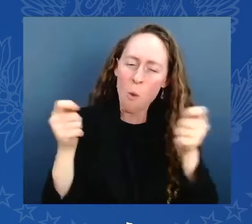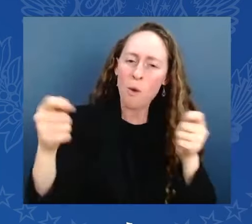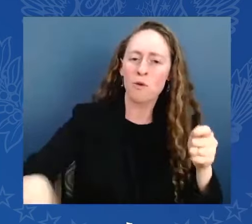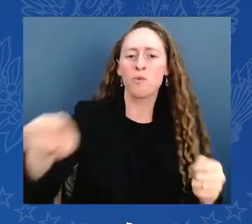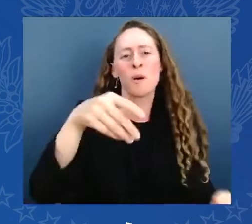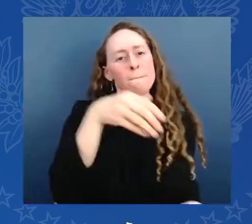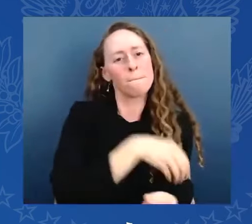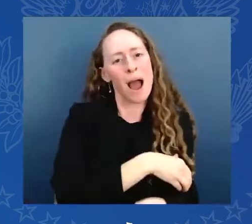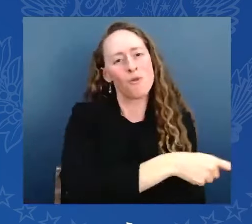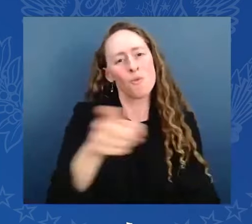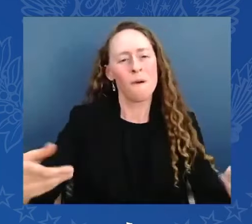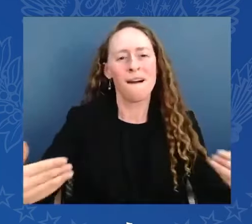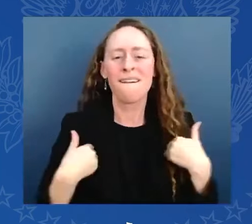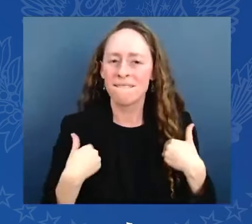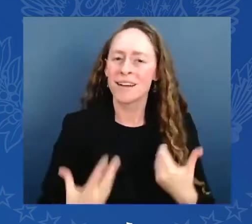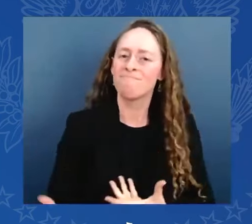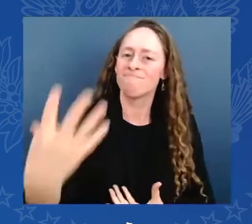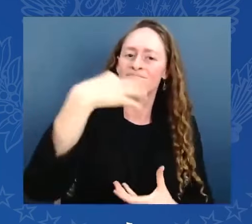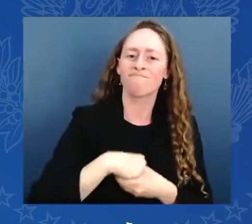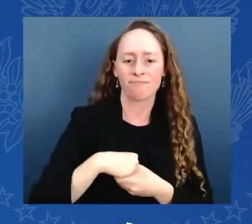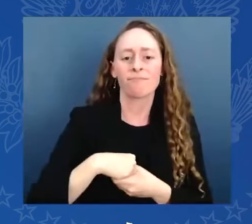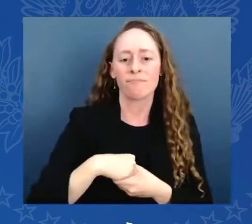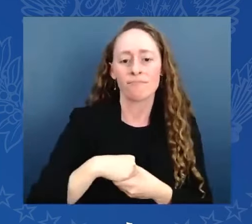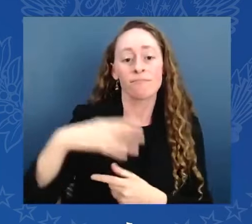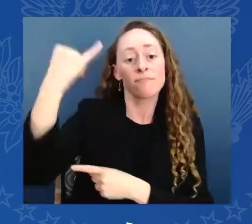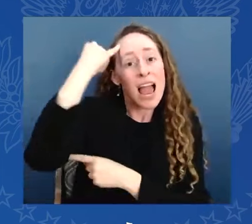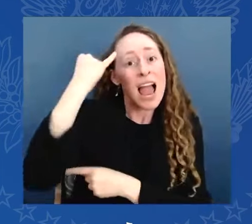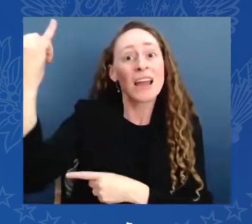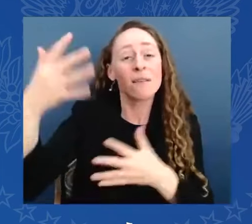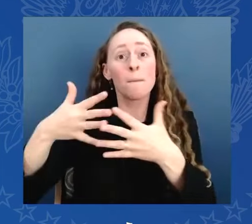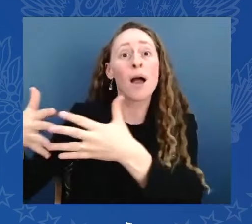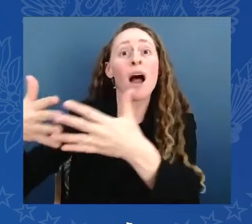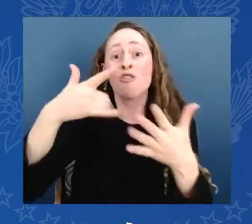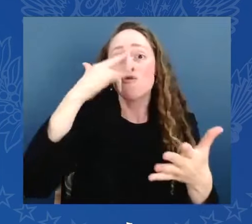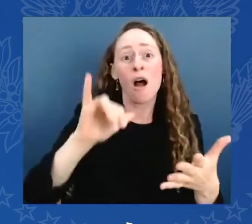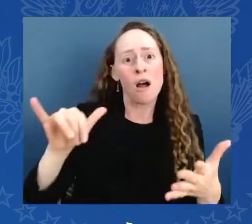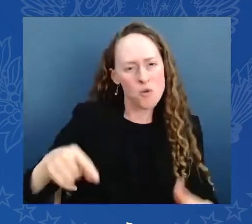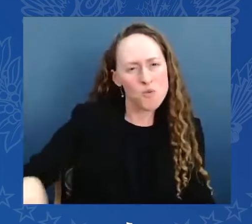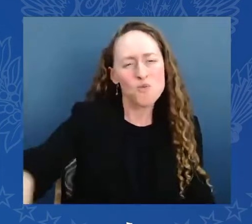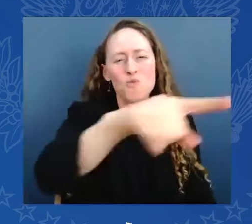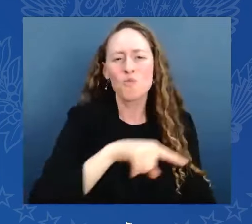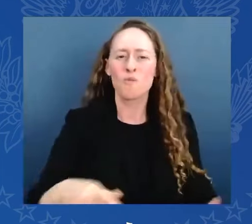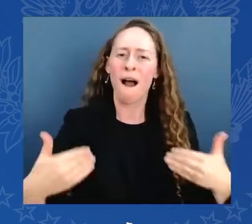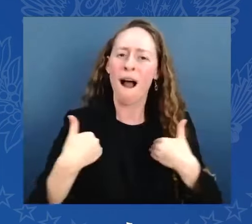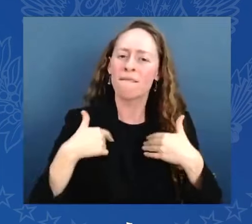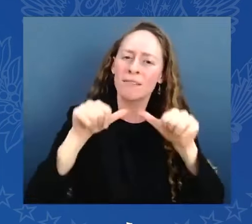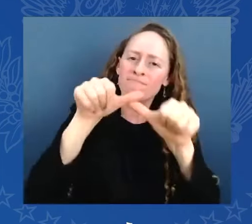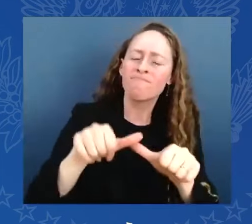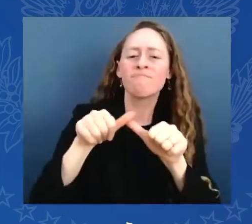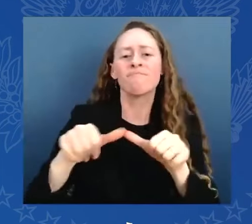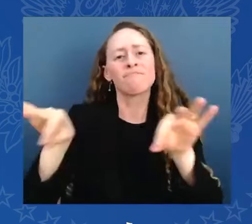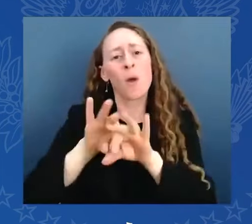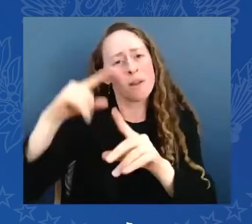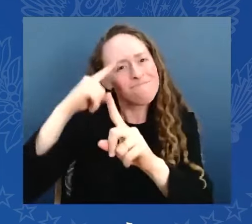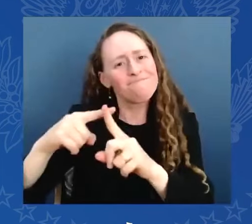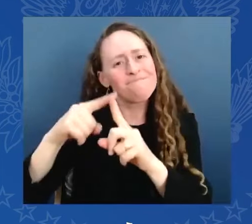You just have to keep faith, keep the faith. And remember who we are. We're the United States of America. And there's simply